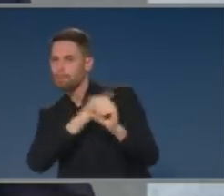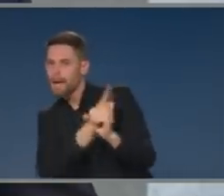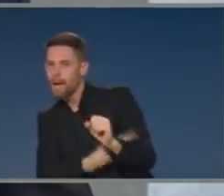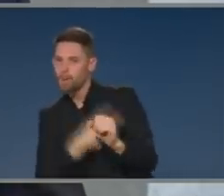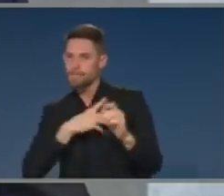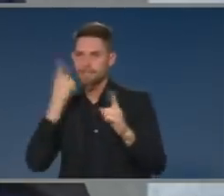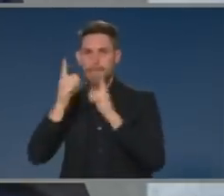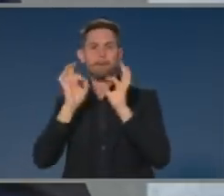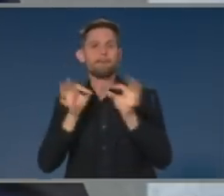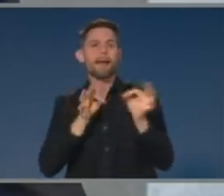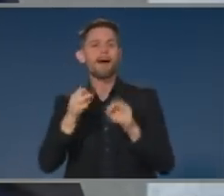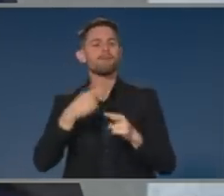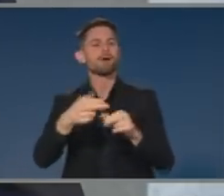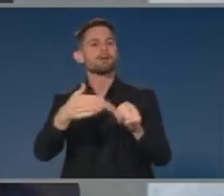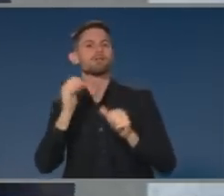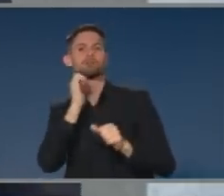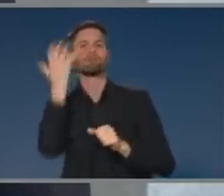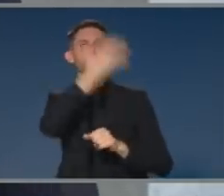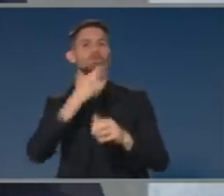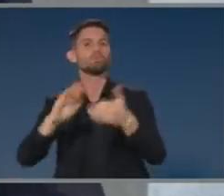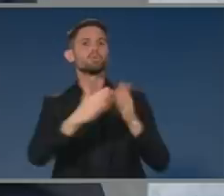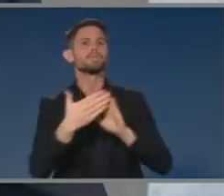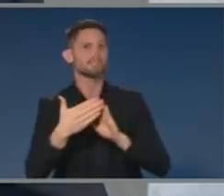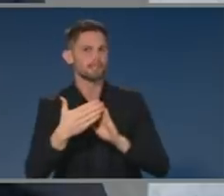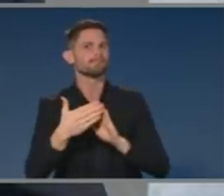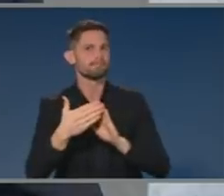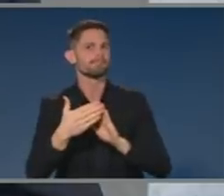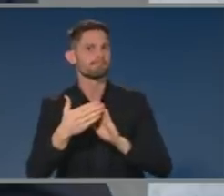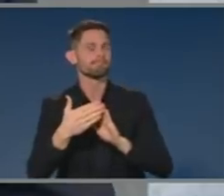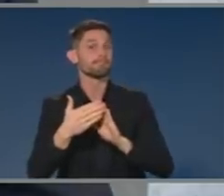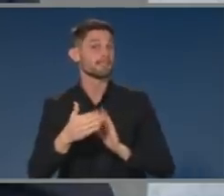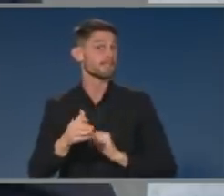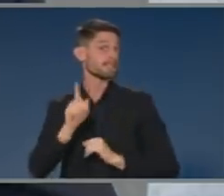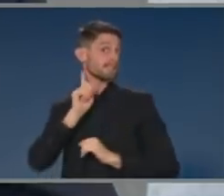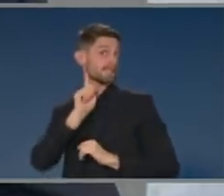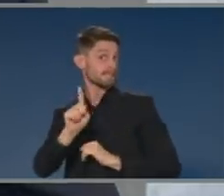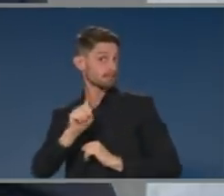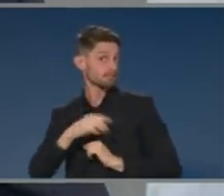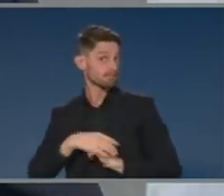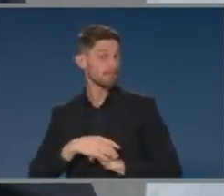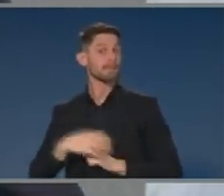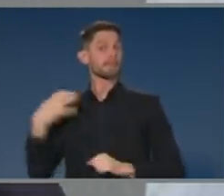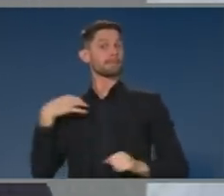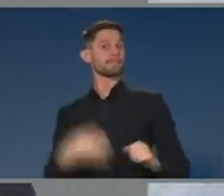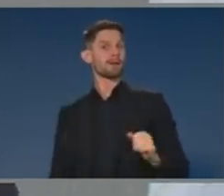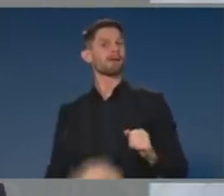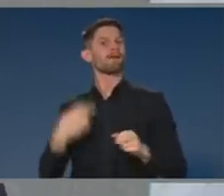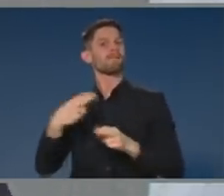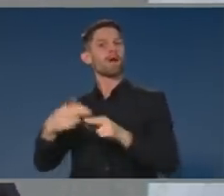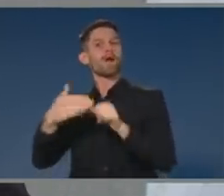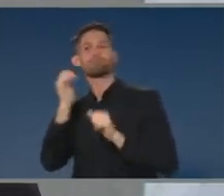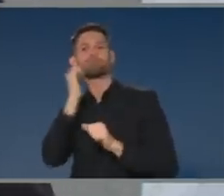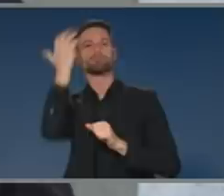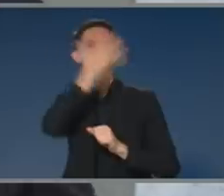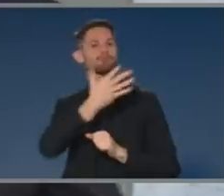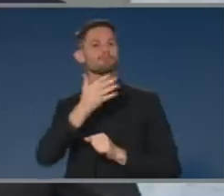leaders in those communities. Yesterday, together with the Minister for Indigenous Australians, Ken Wyatt, I met